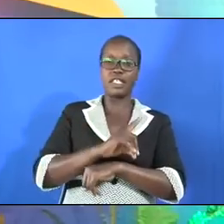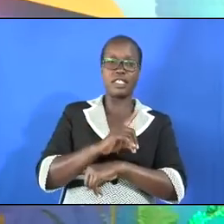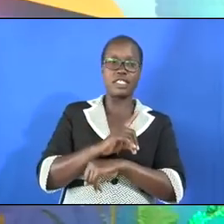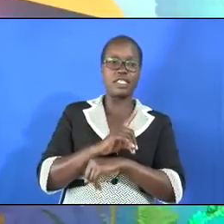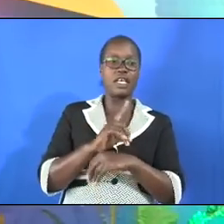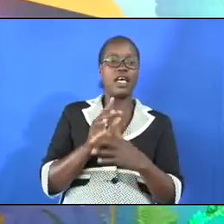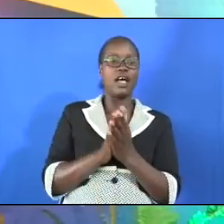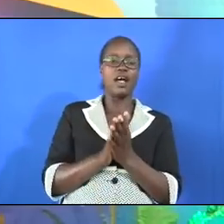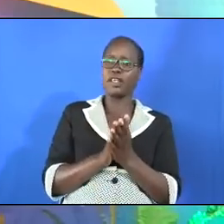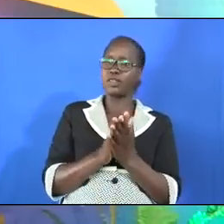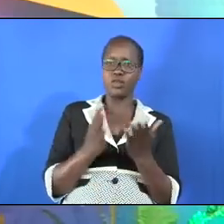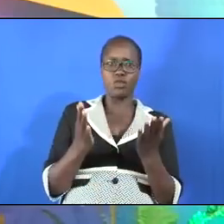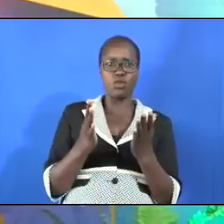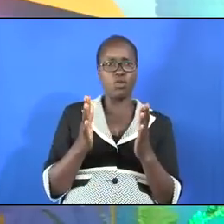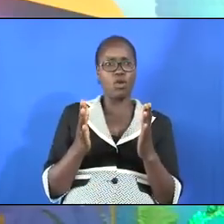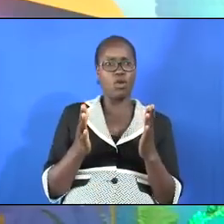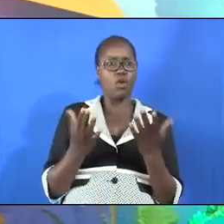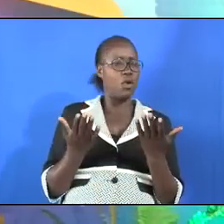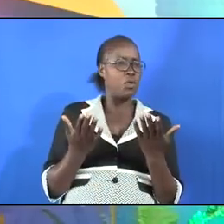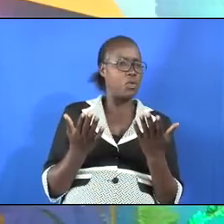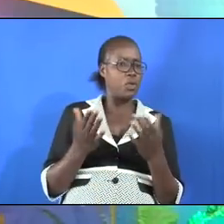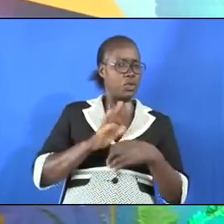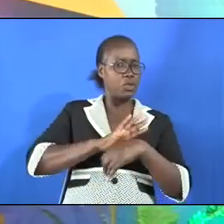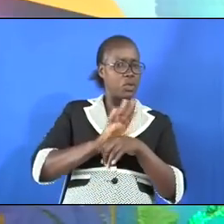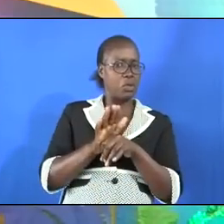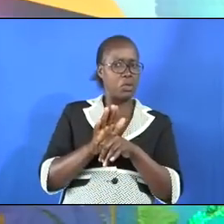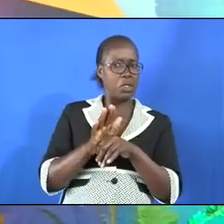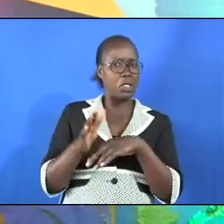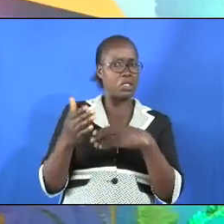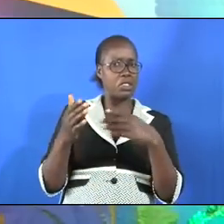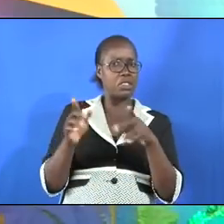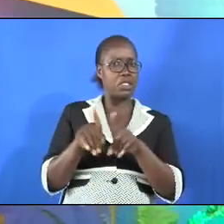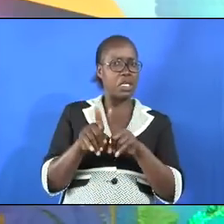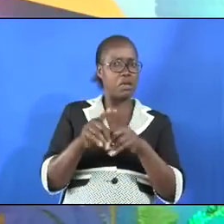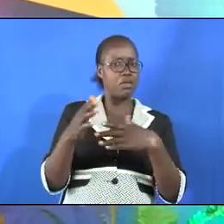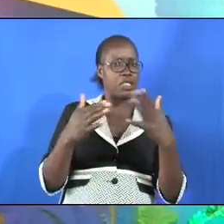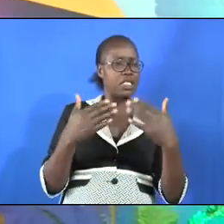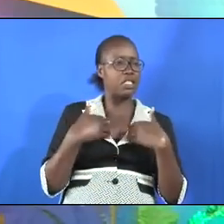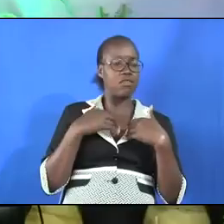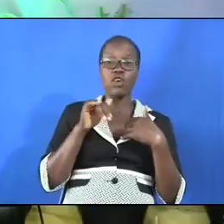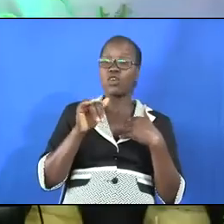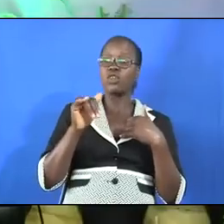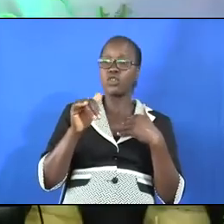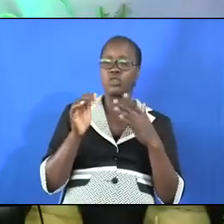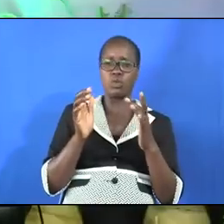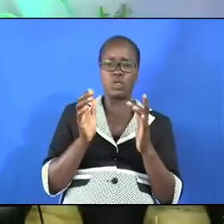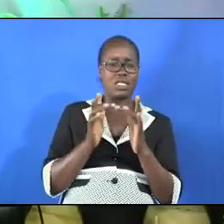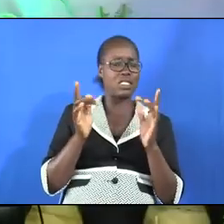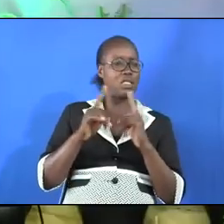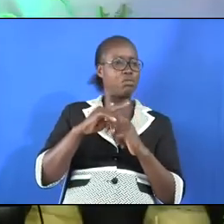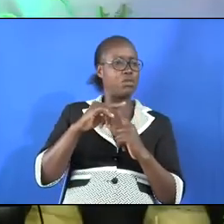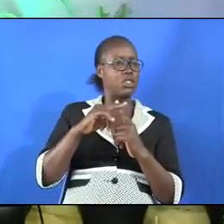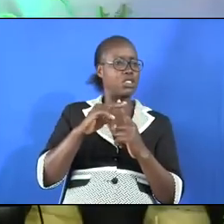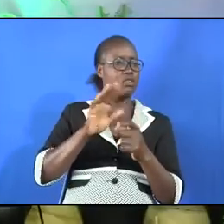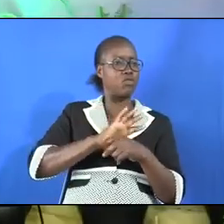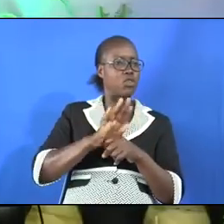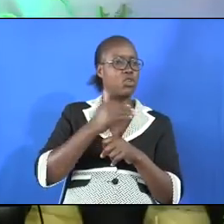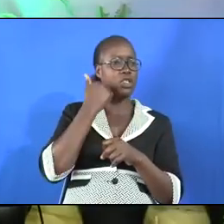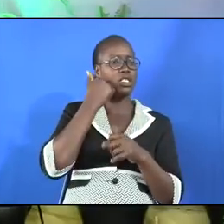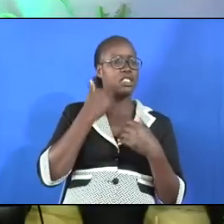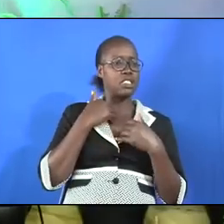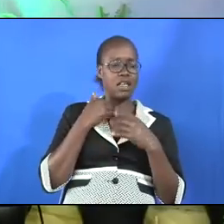We saw this during corona when those who were tested to be having corona